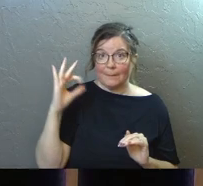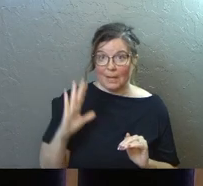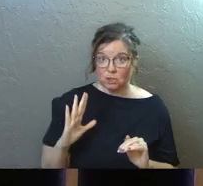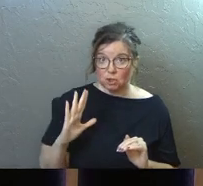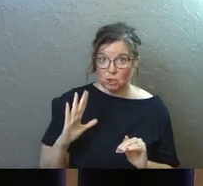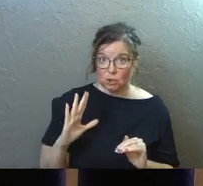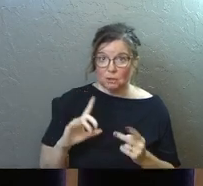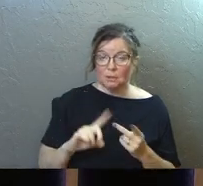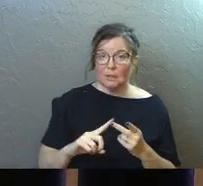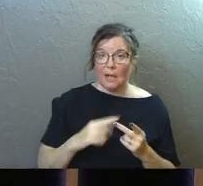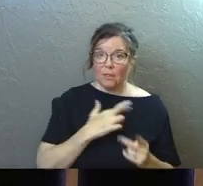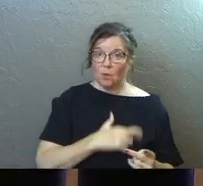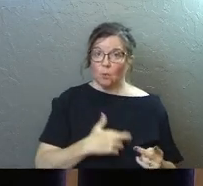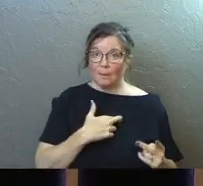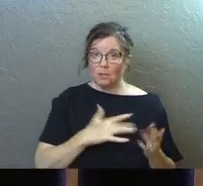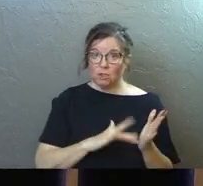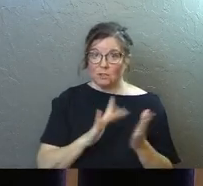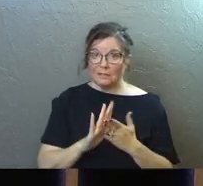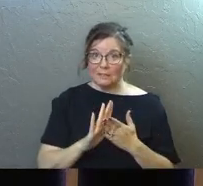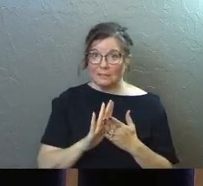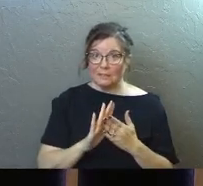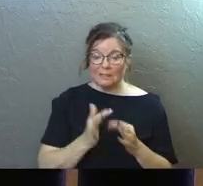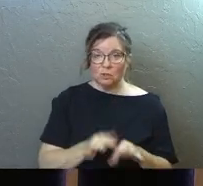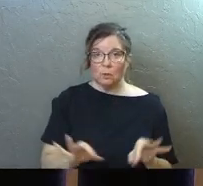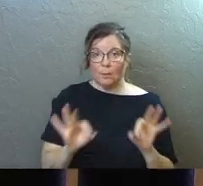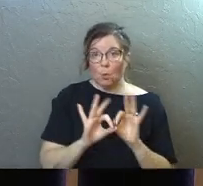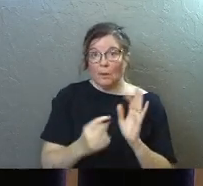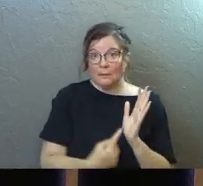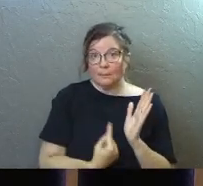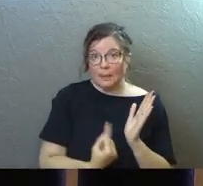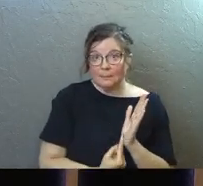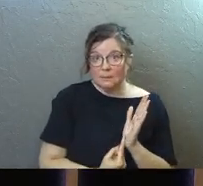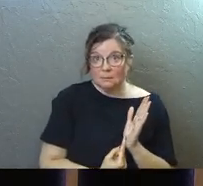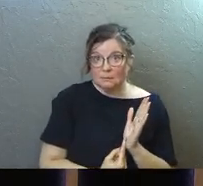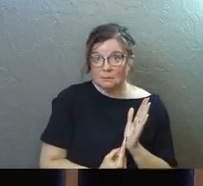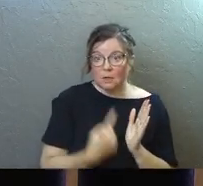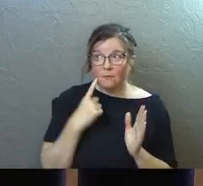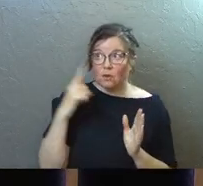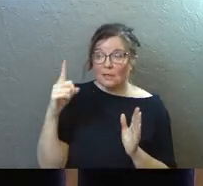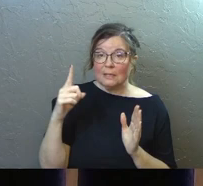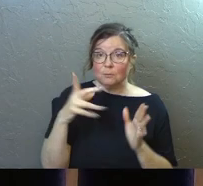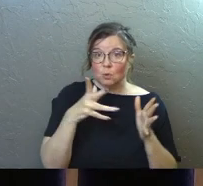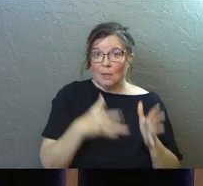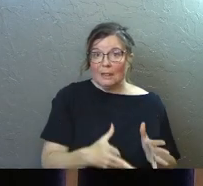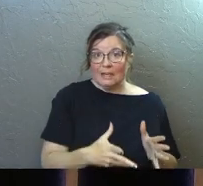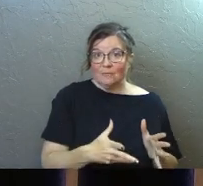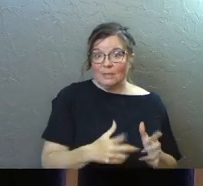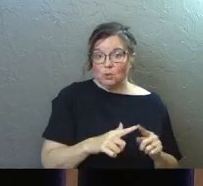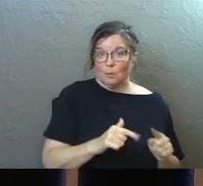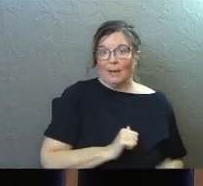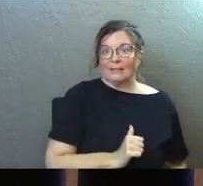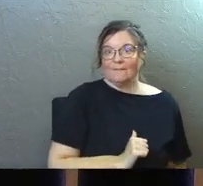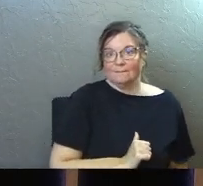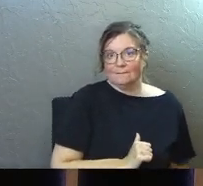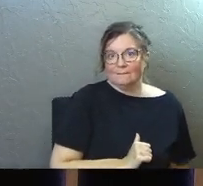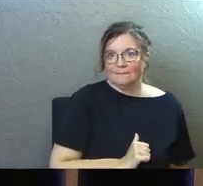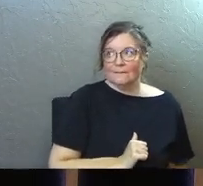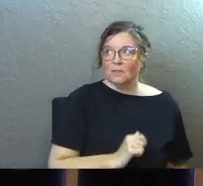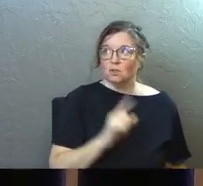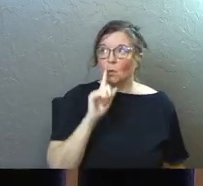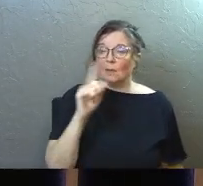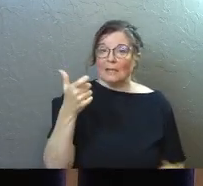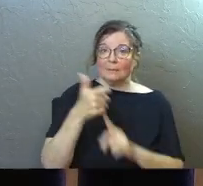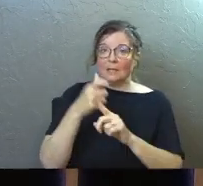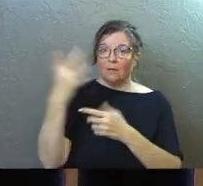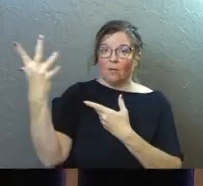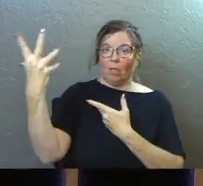pastor and the reputation of Jesus is too important sometimes for him to leave me to me. So he will